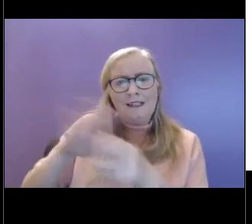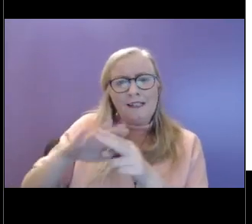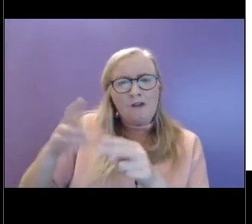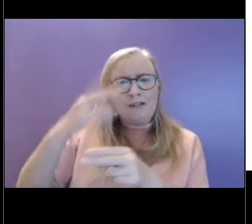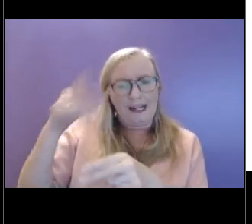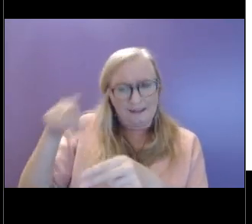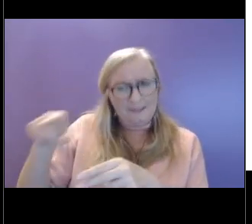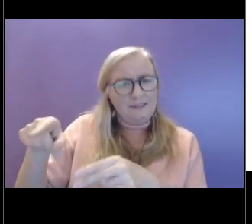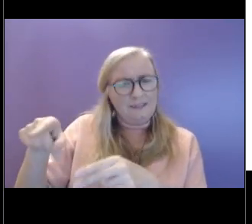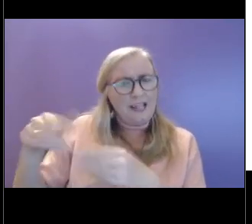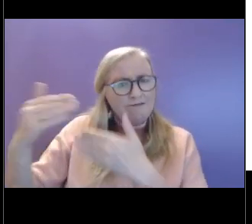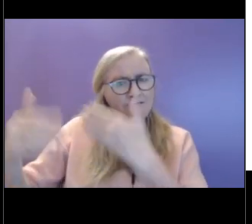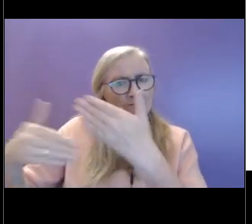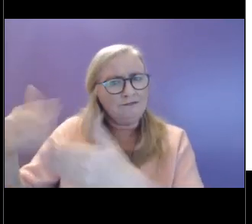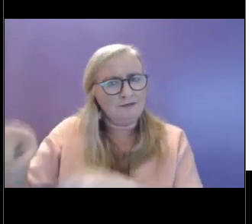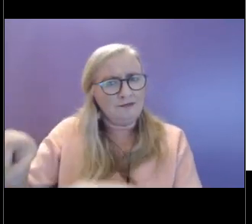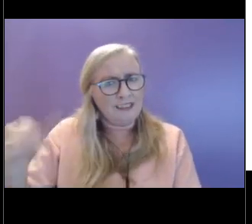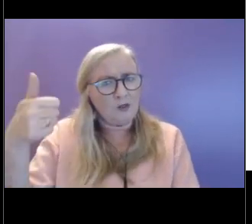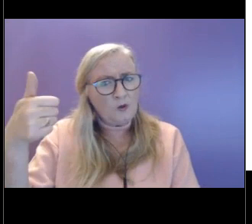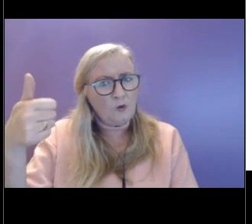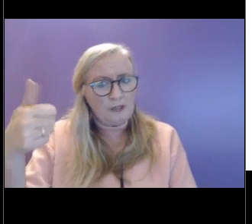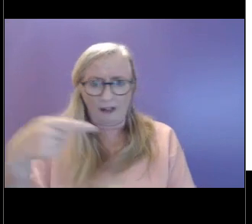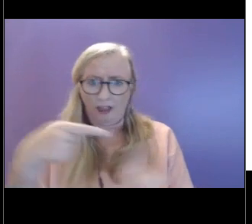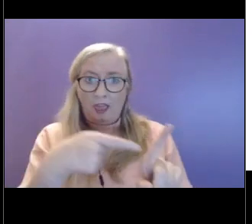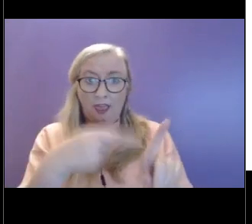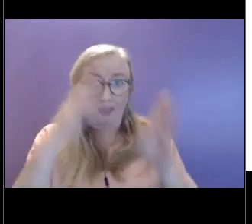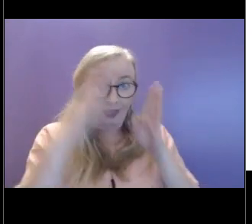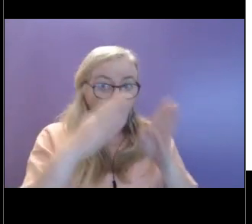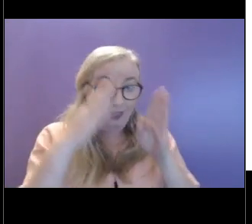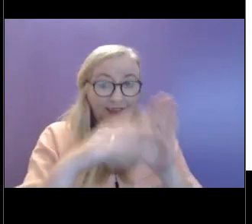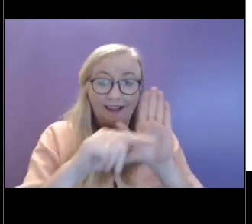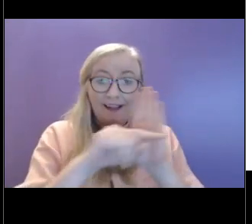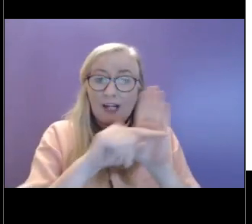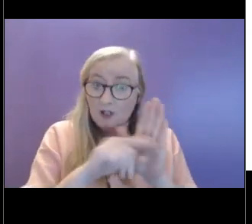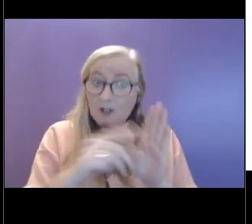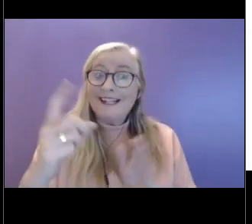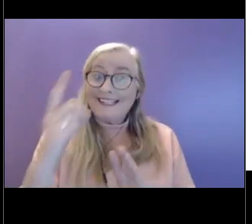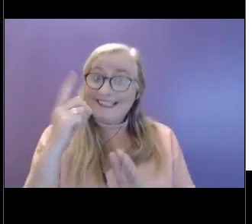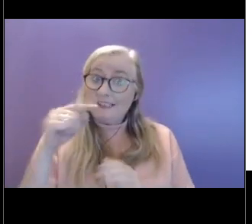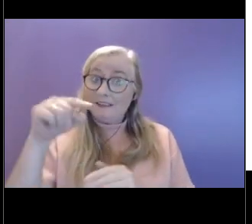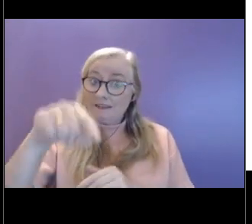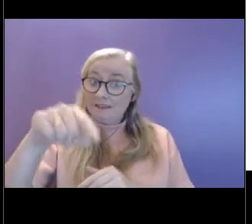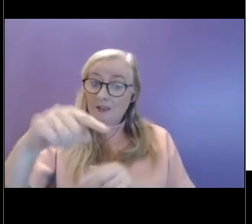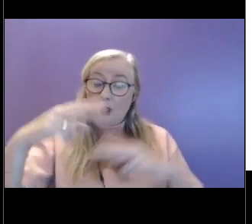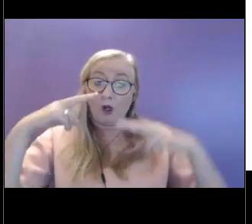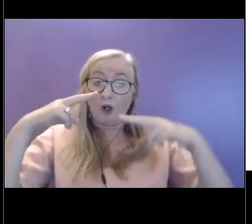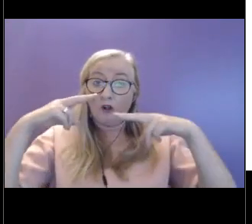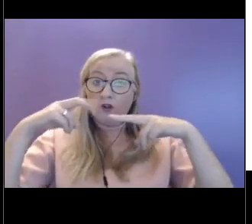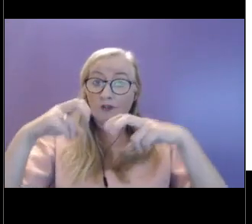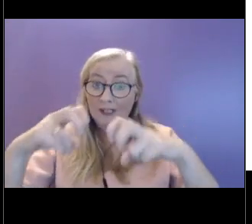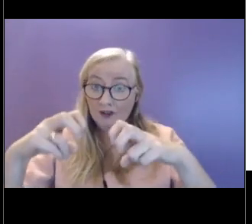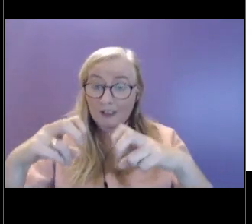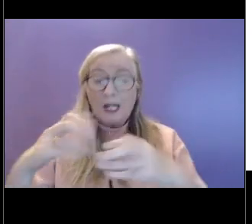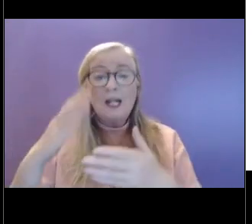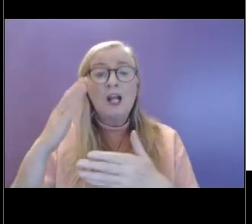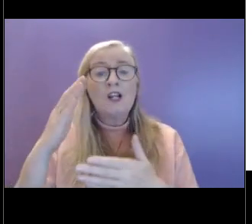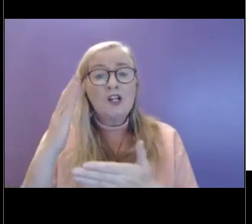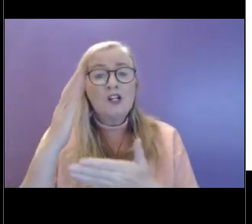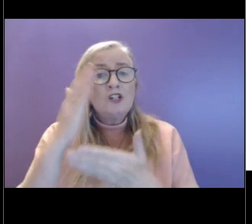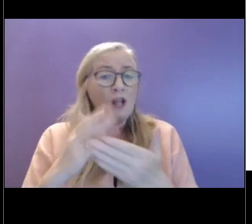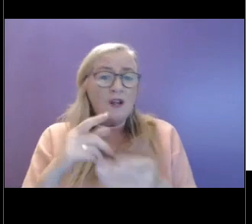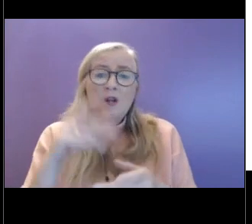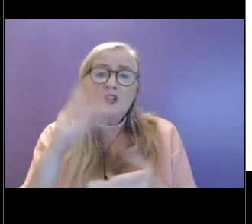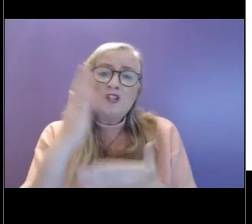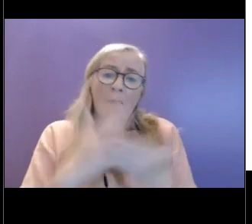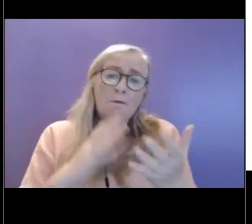lives. And so some research has been done on this. And people suggest that doing it once or twice